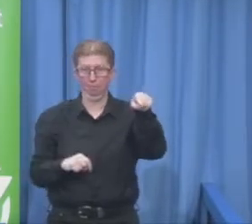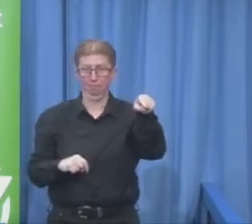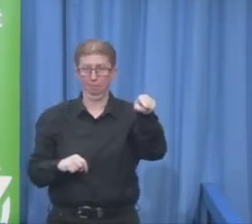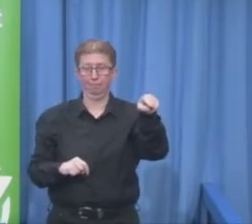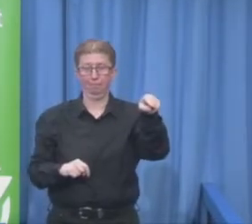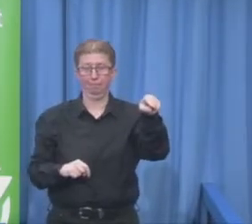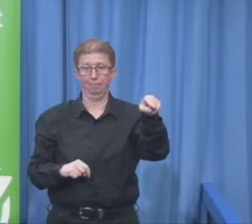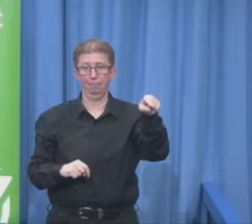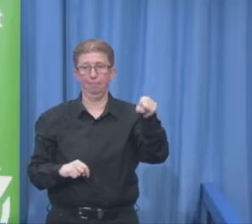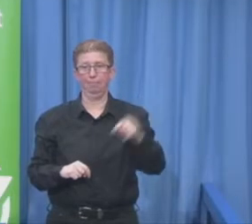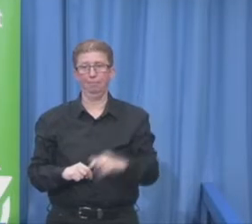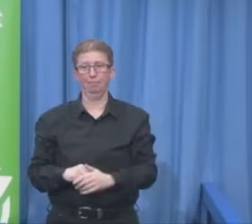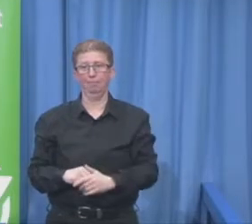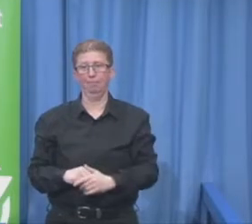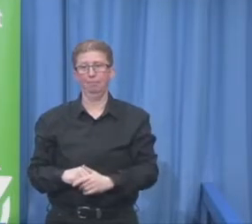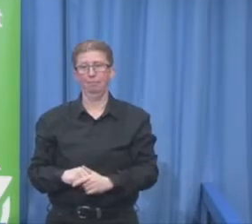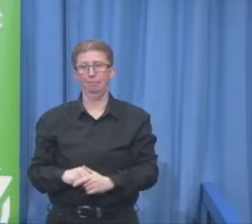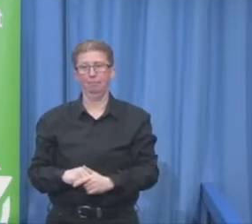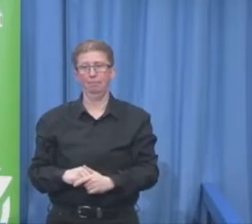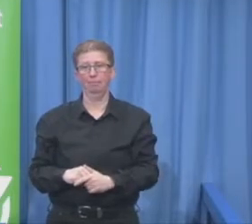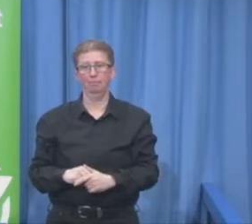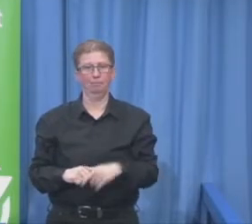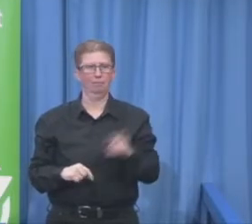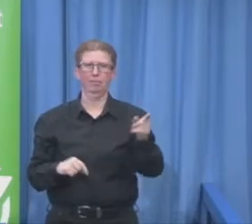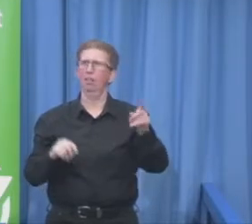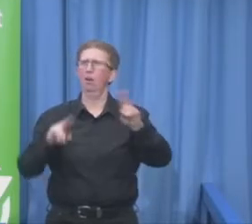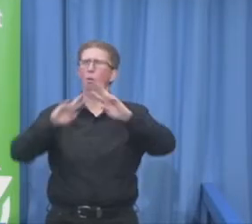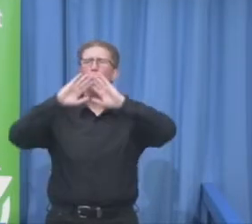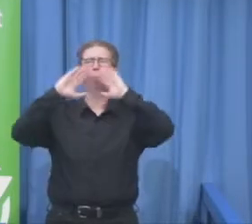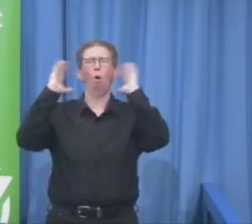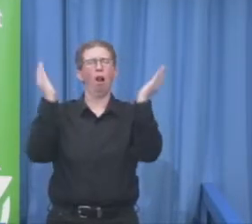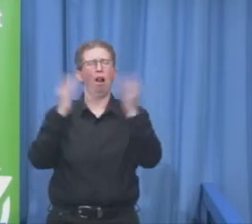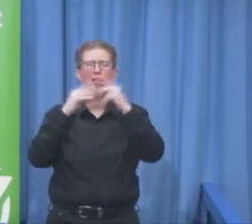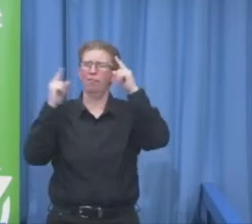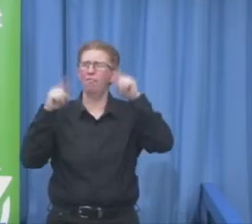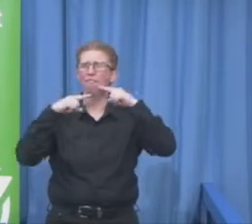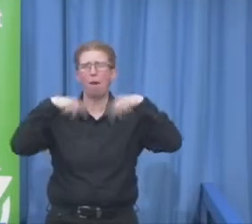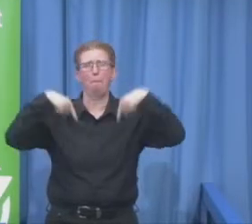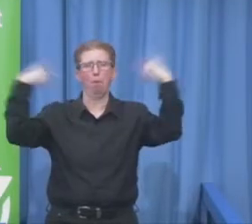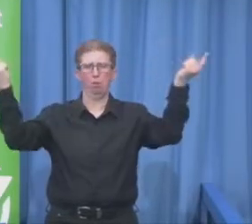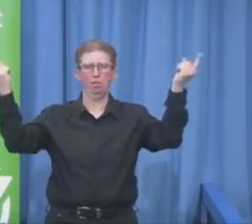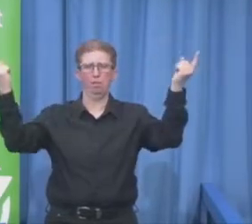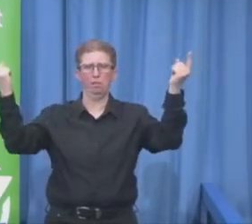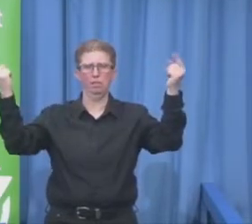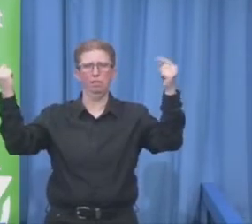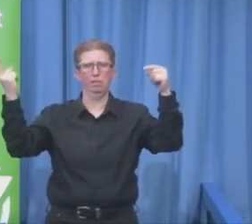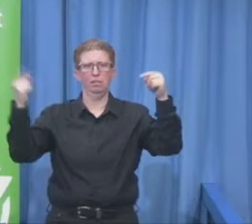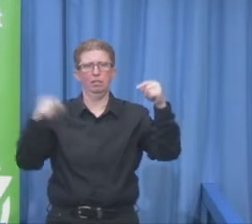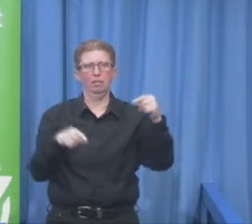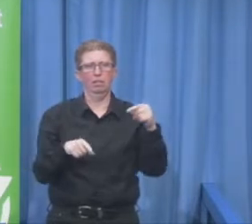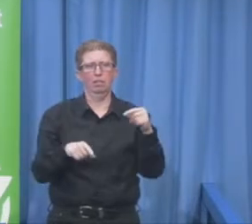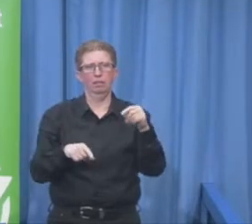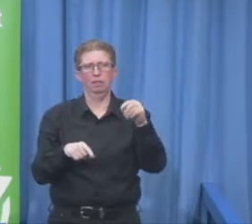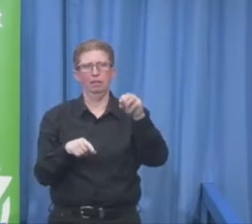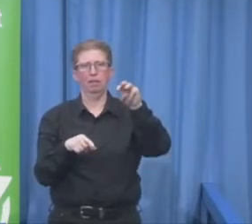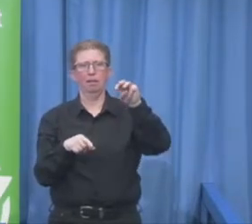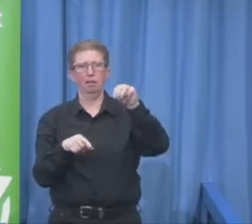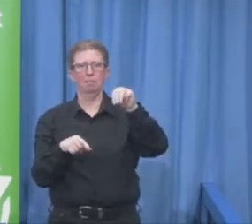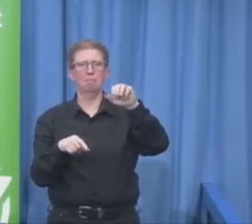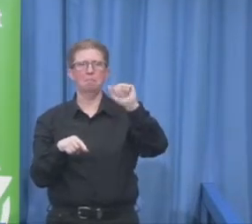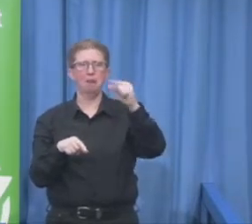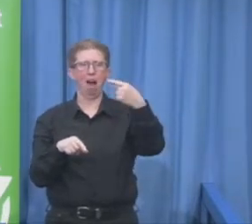in the world. As somebody who worked in microfinance and including people with disabilities, I was constantly frustrated by the fact that the